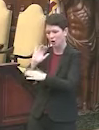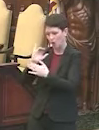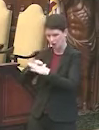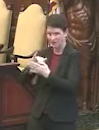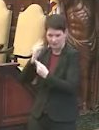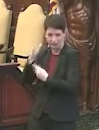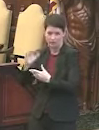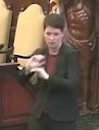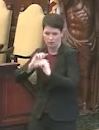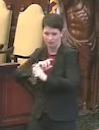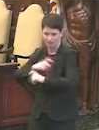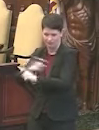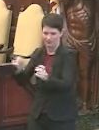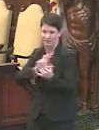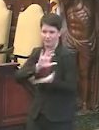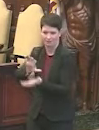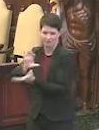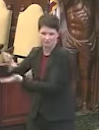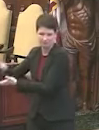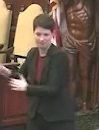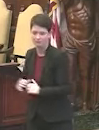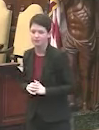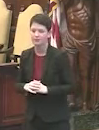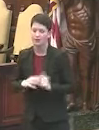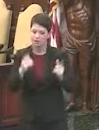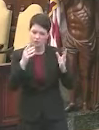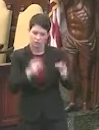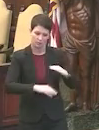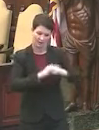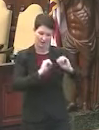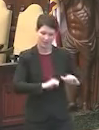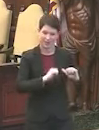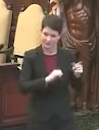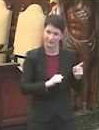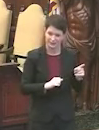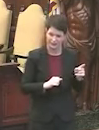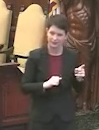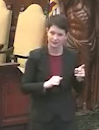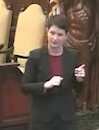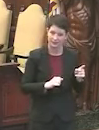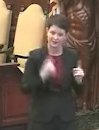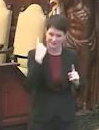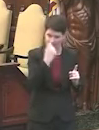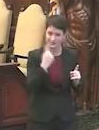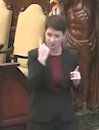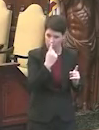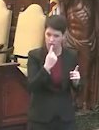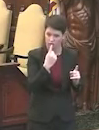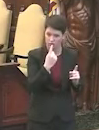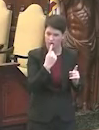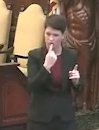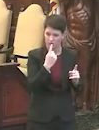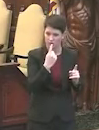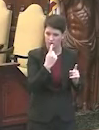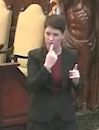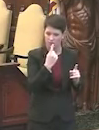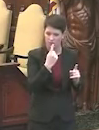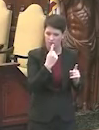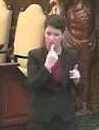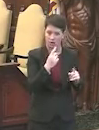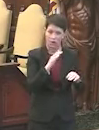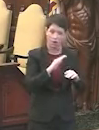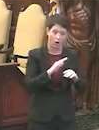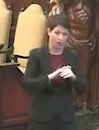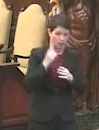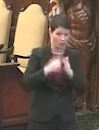Yes. And so the determination of capacity is taken on faith